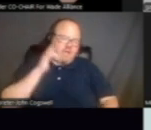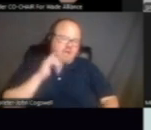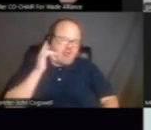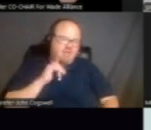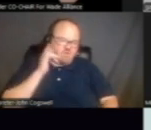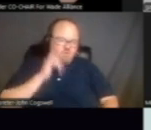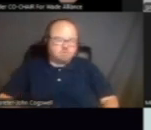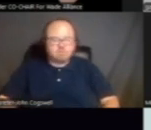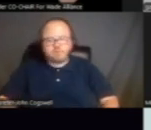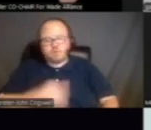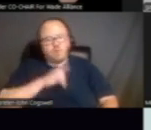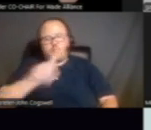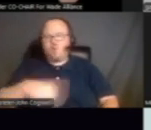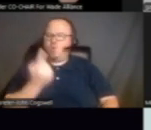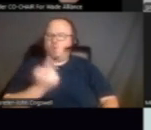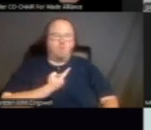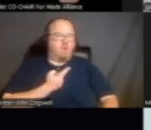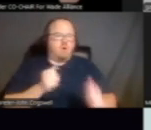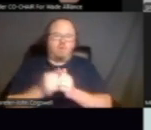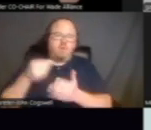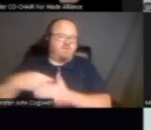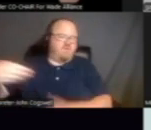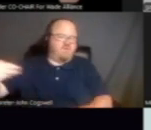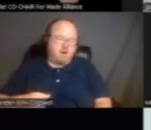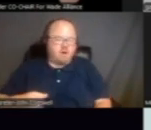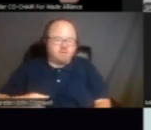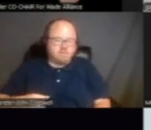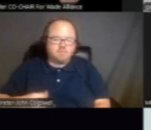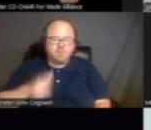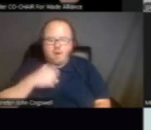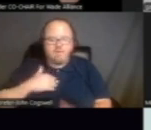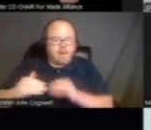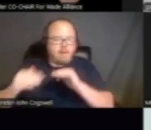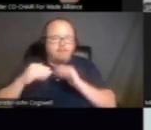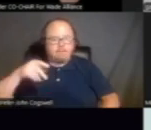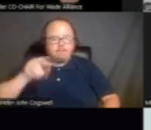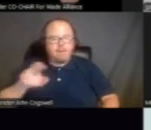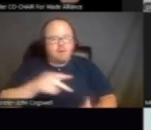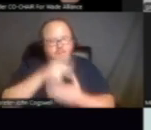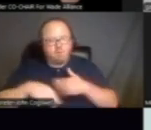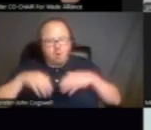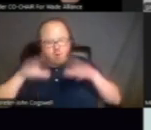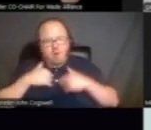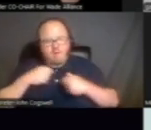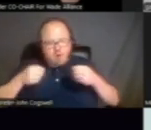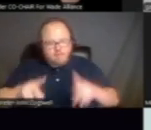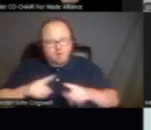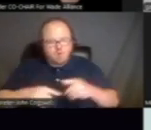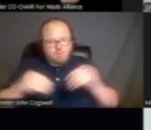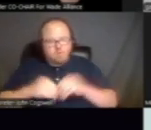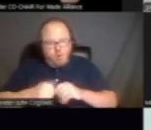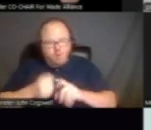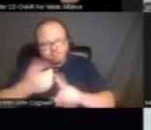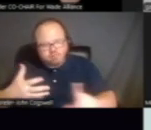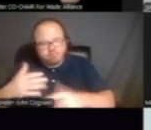but we're the only ones with this funding, PIME funding, to have a peer program. So we hope that there would be opportunities to expand that further.